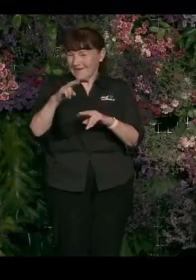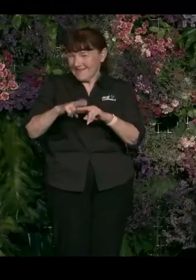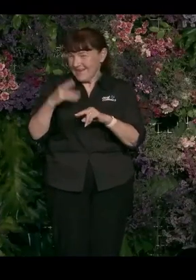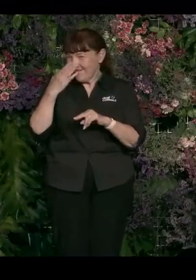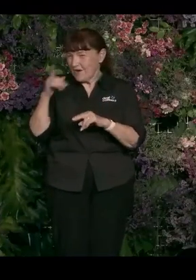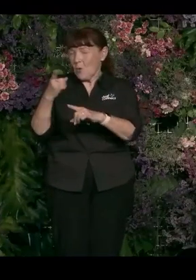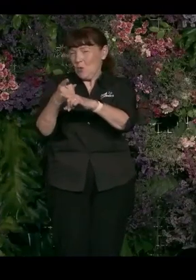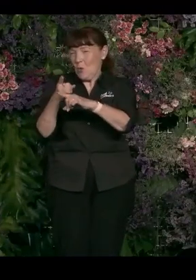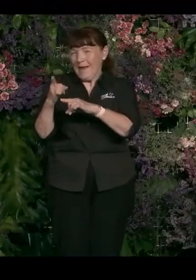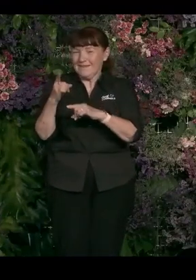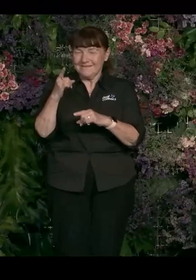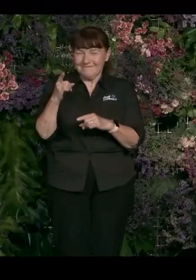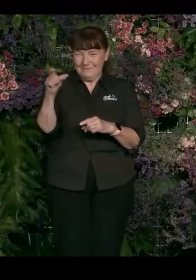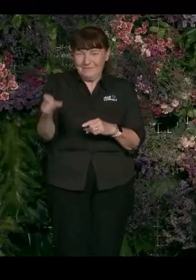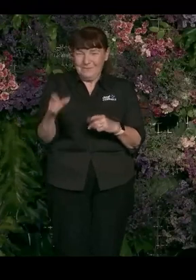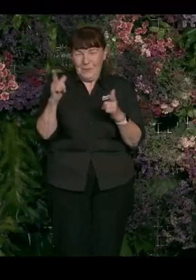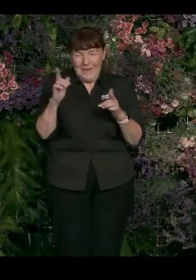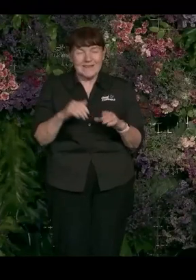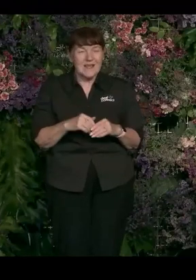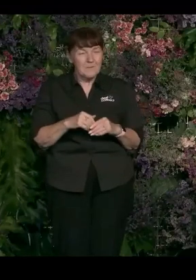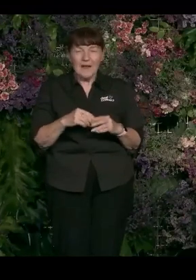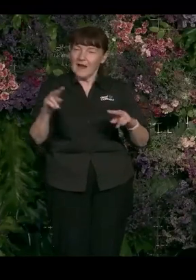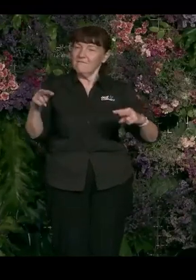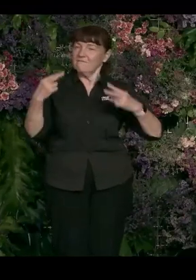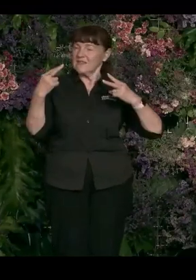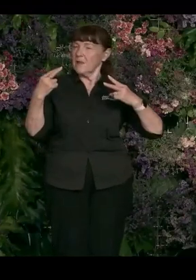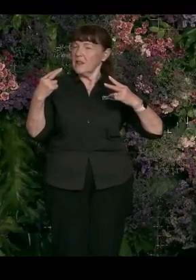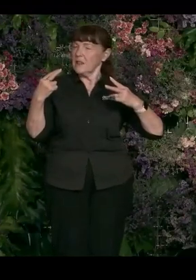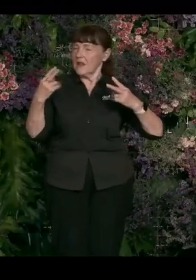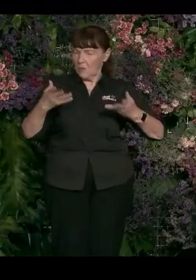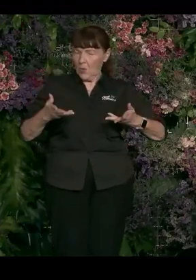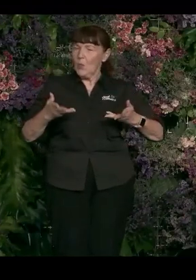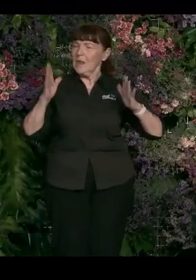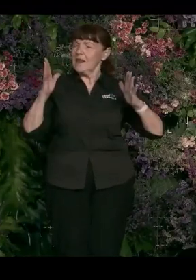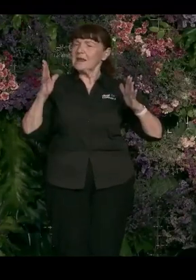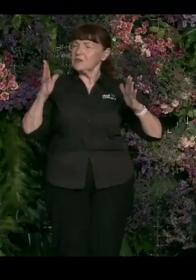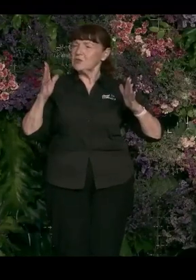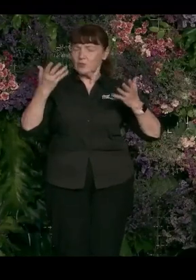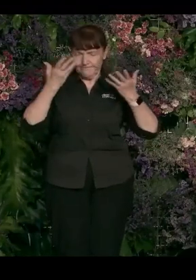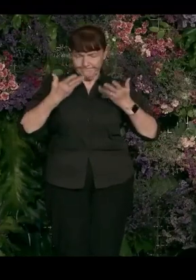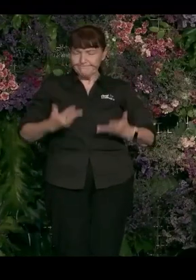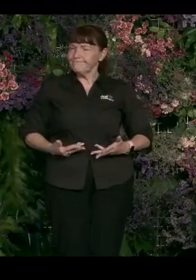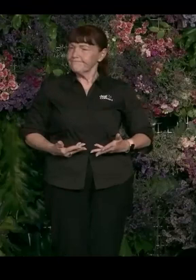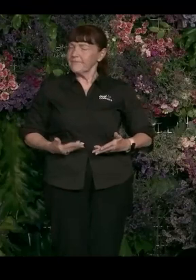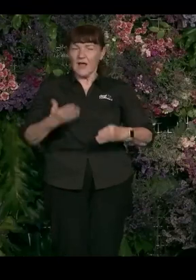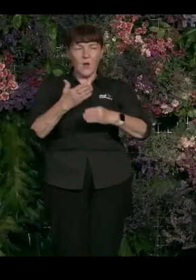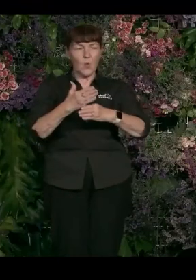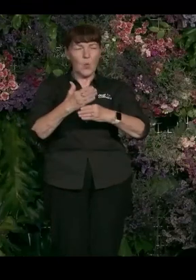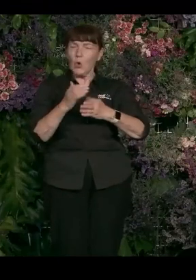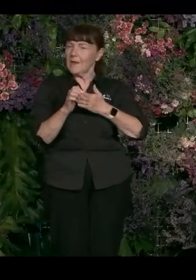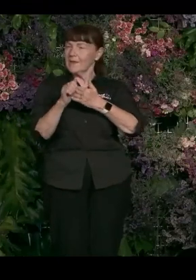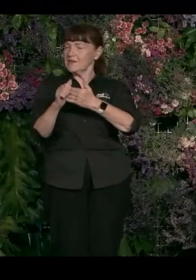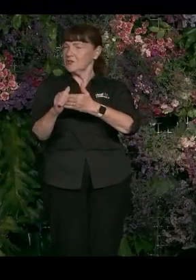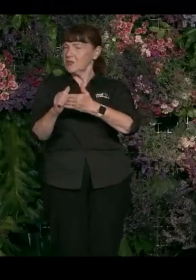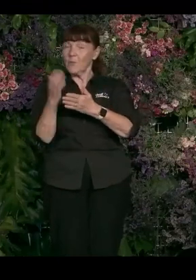mention her name too much, who are visible in the space and willing to continue to be who they are at any one time.